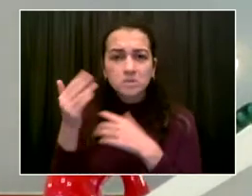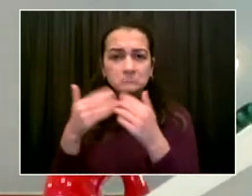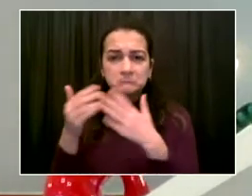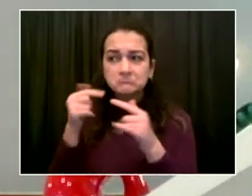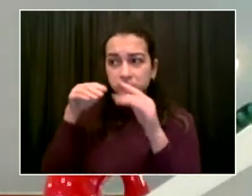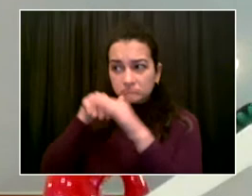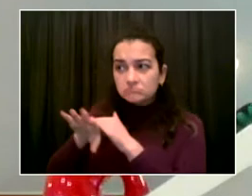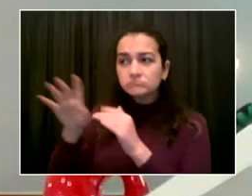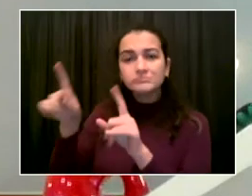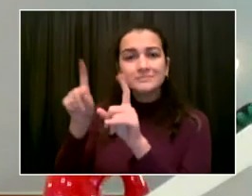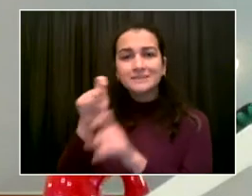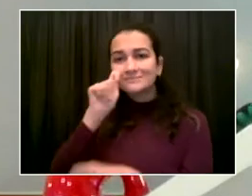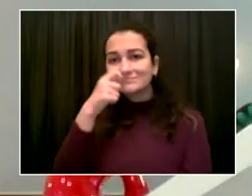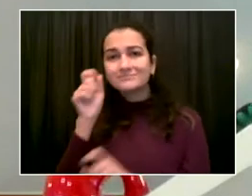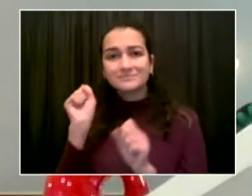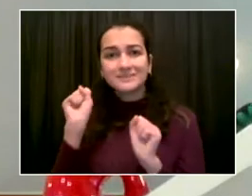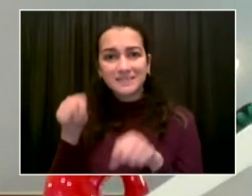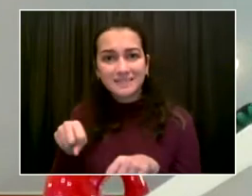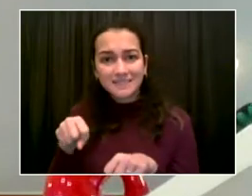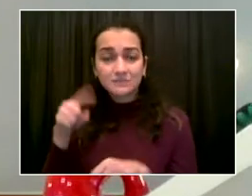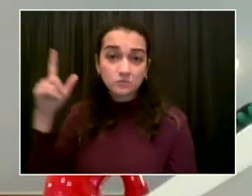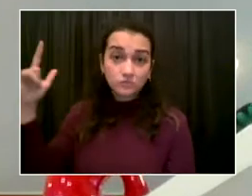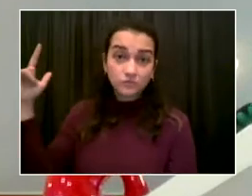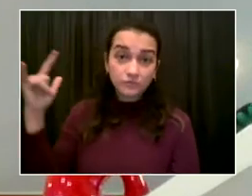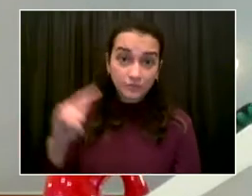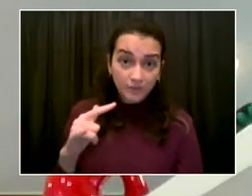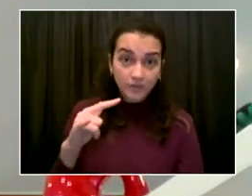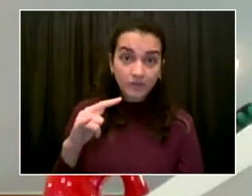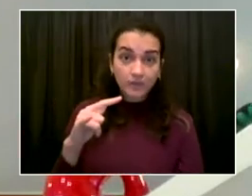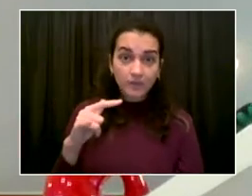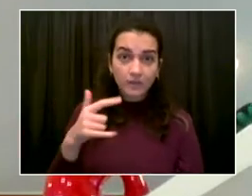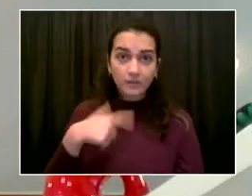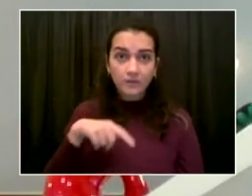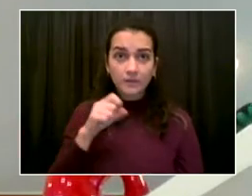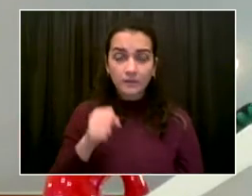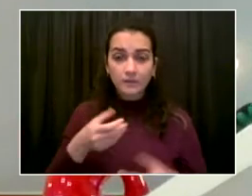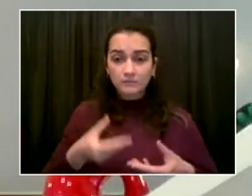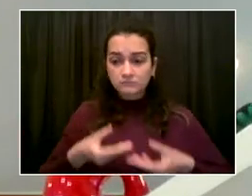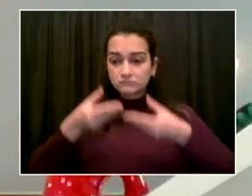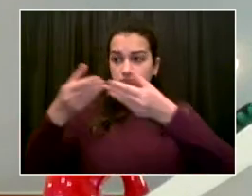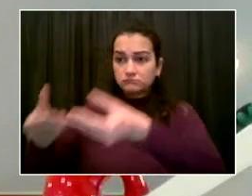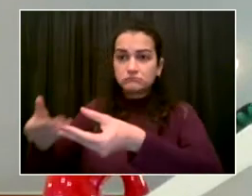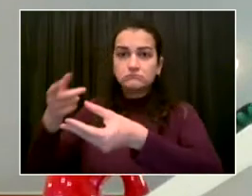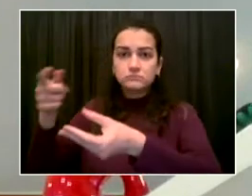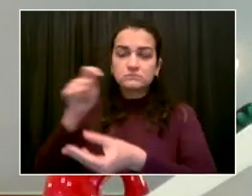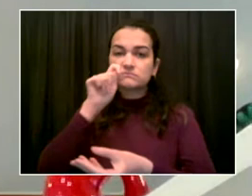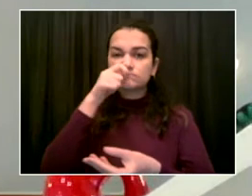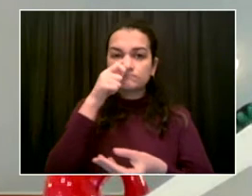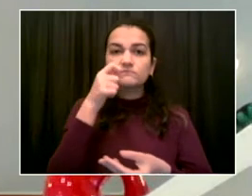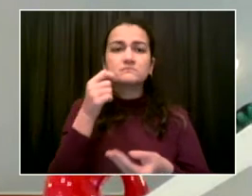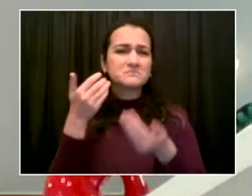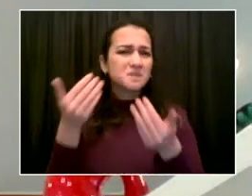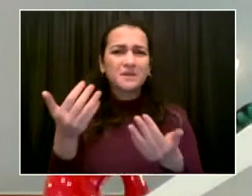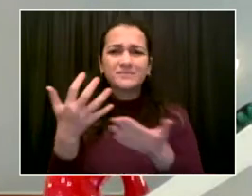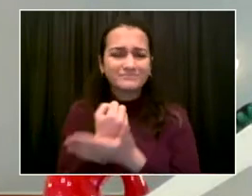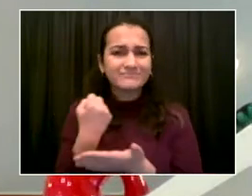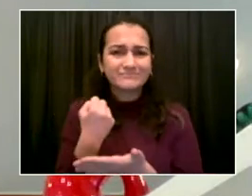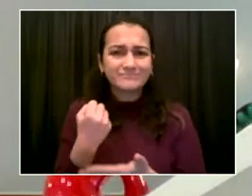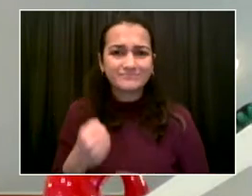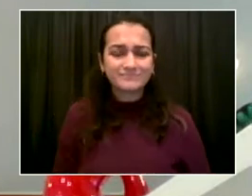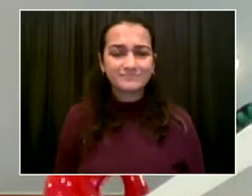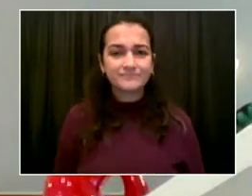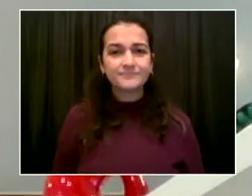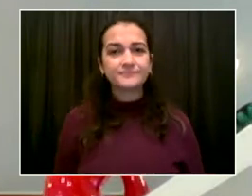guidance being, again, if you're coming back from one of these countries, the best gift to give your family this year for the holidays is the gift of